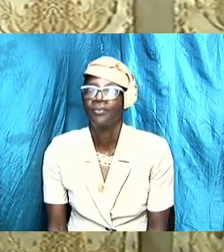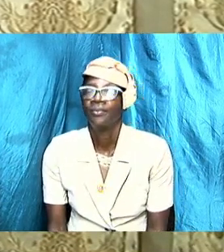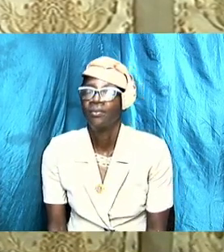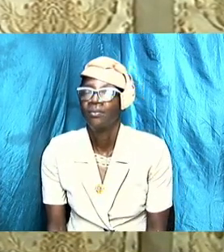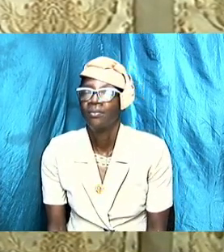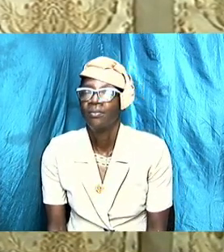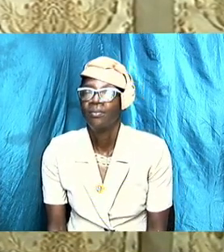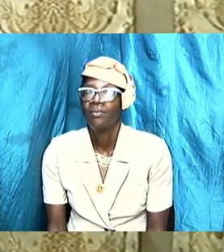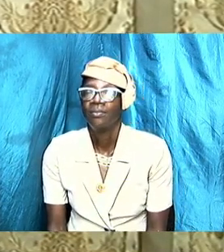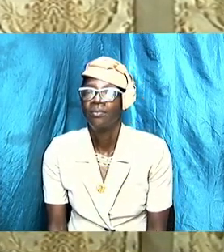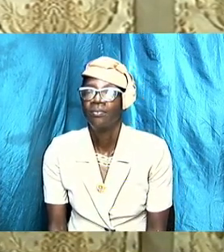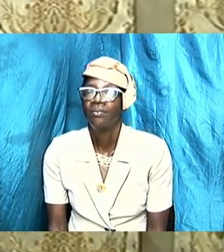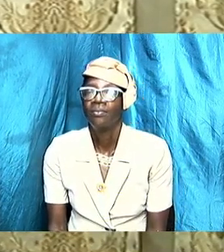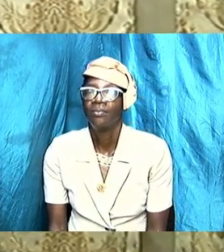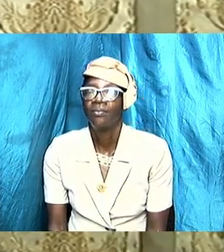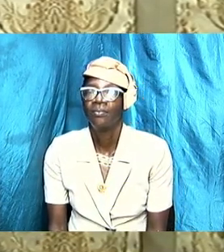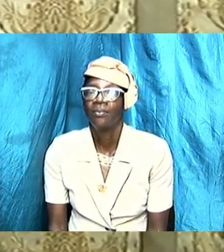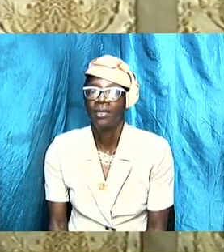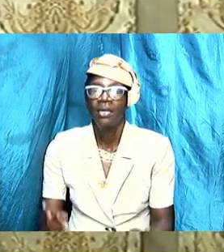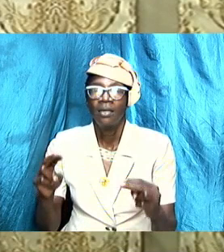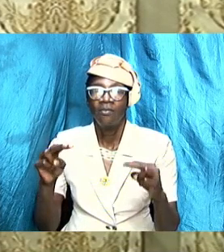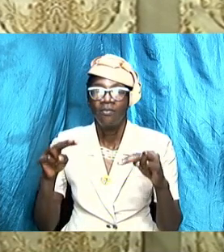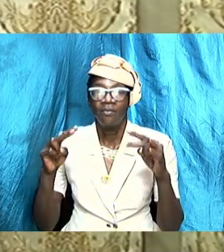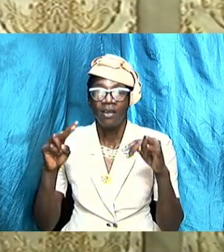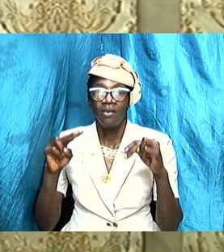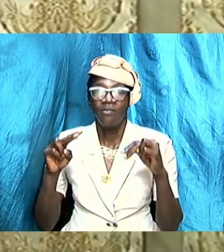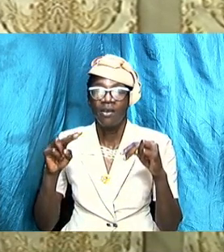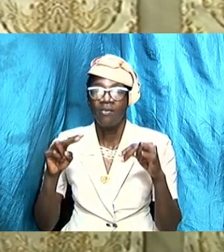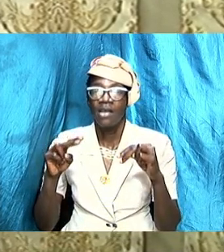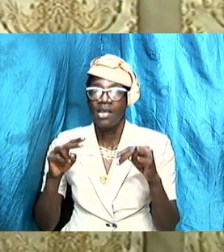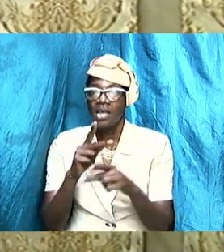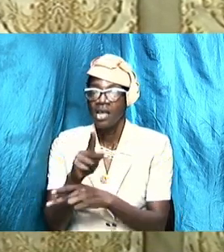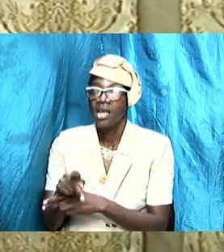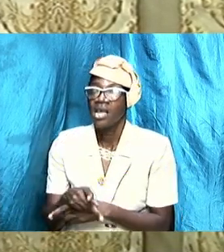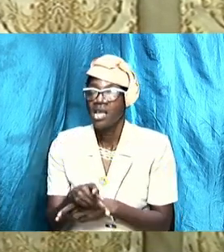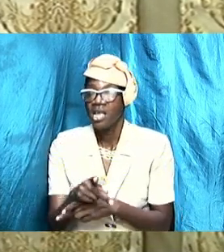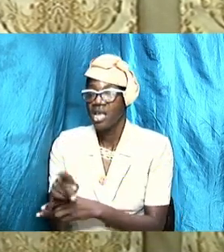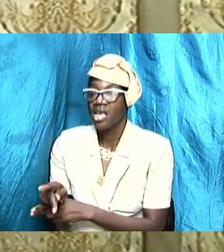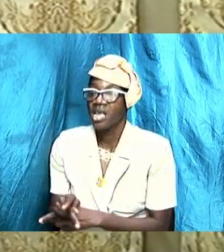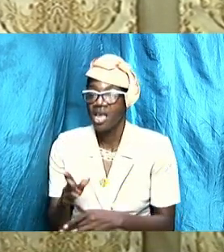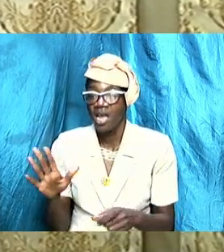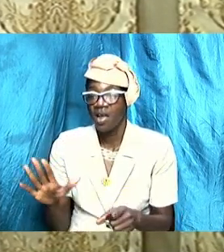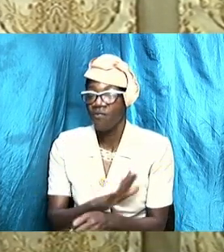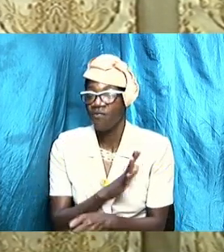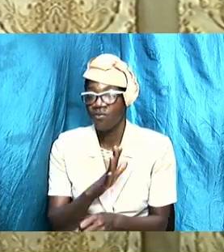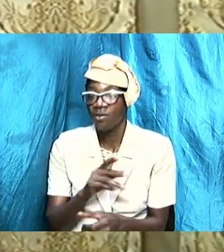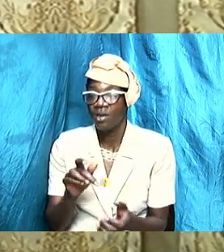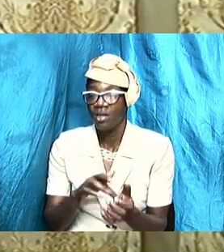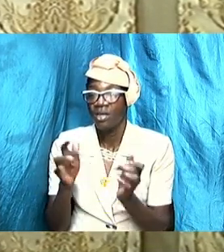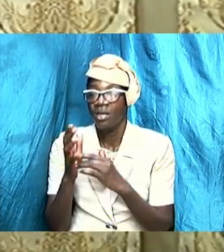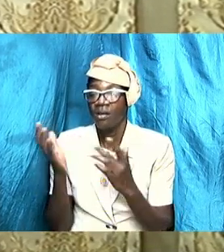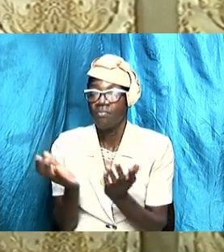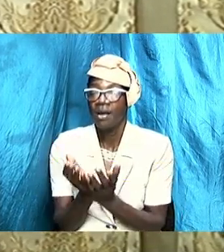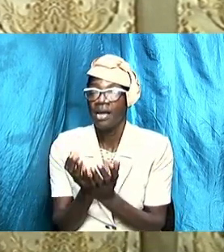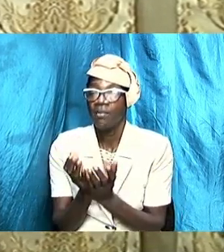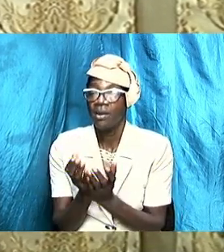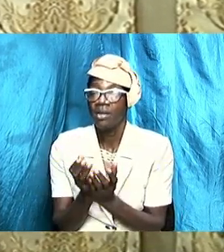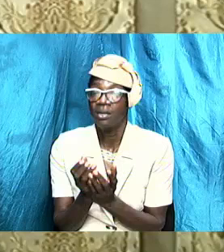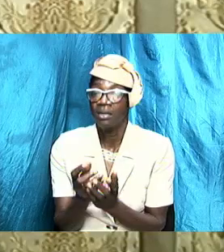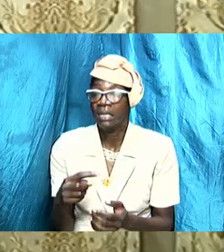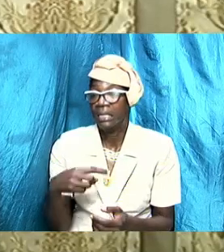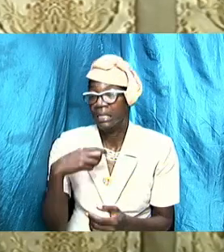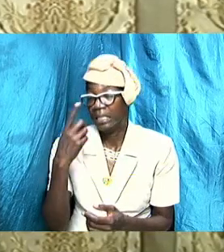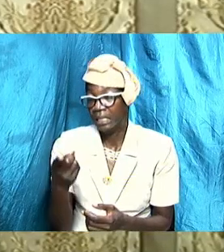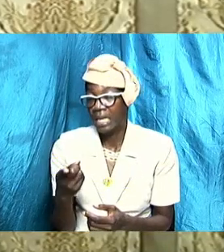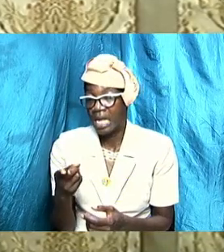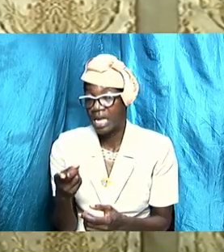and we must be very very careful because the Bible makes it expressly clear that